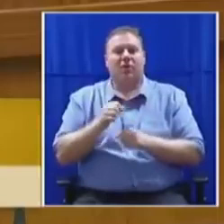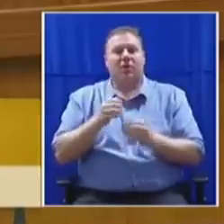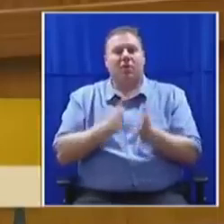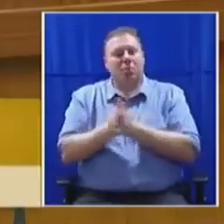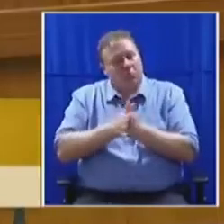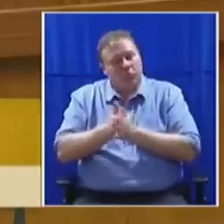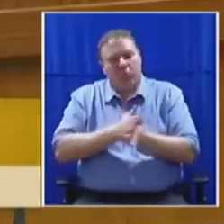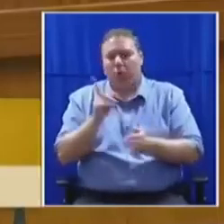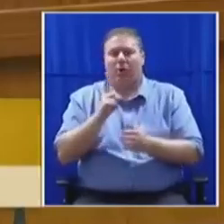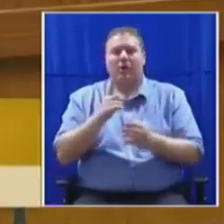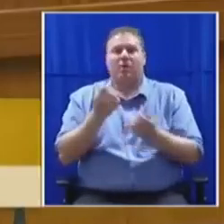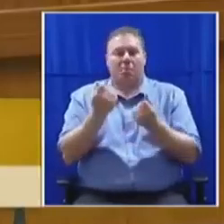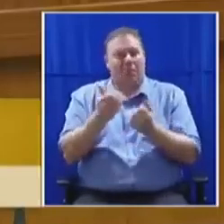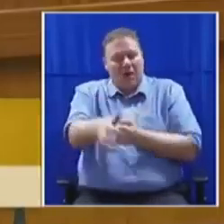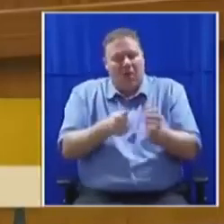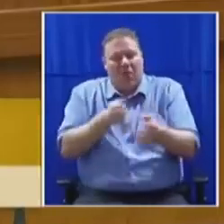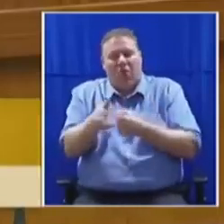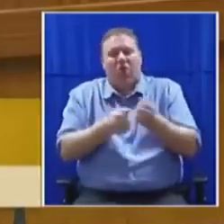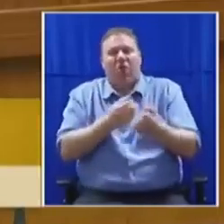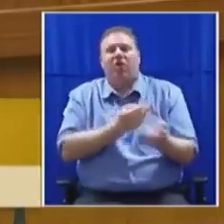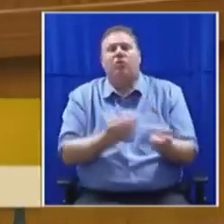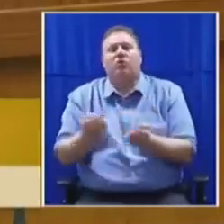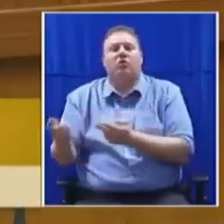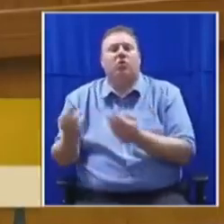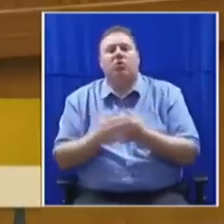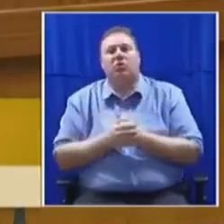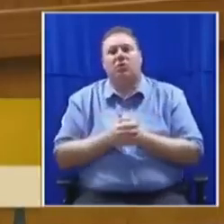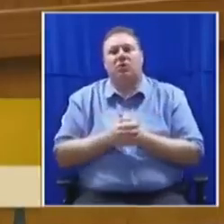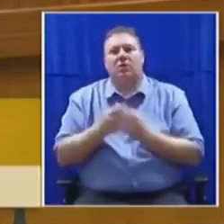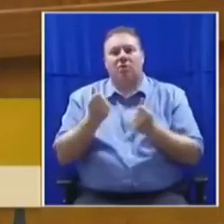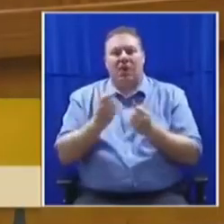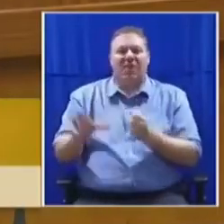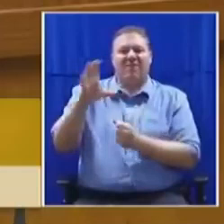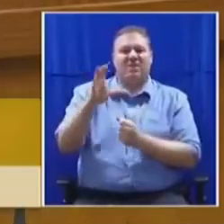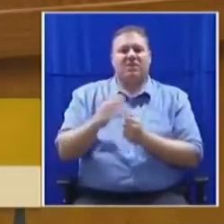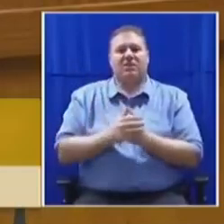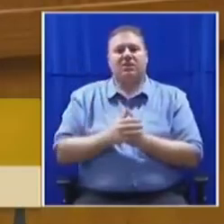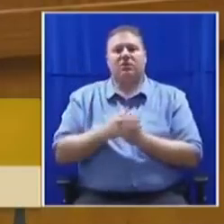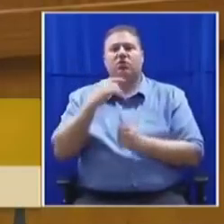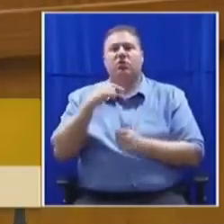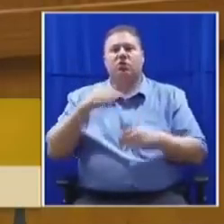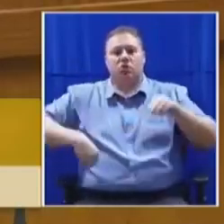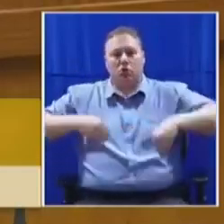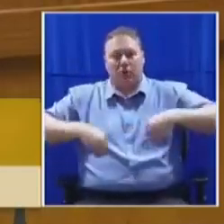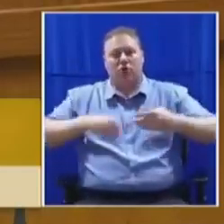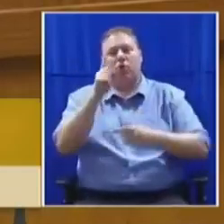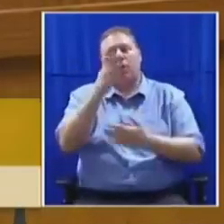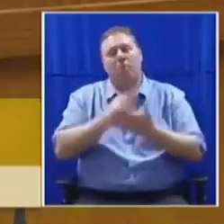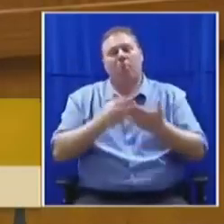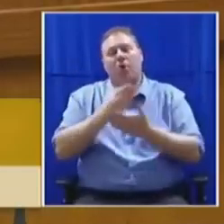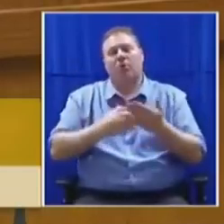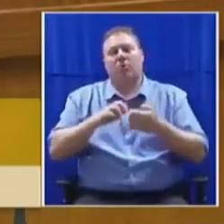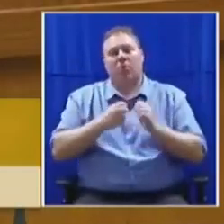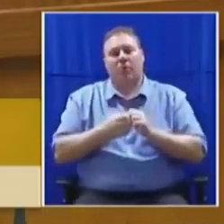to bleed us dry of our resources. Inflated prices and corruption are one part of the problem with tenders.